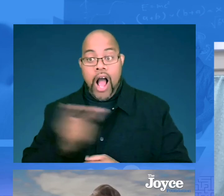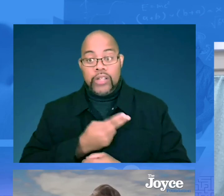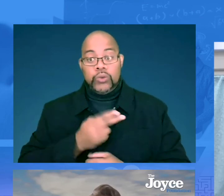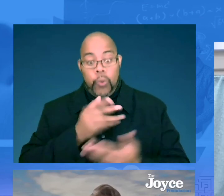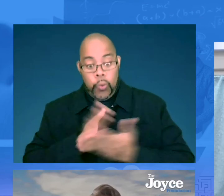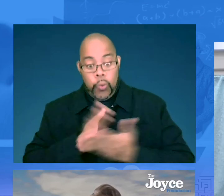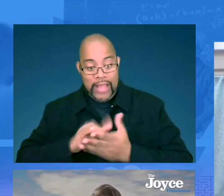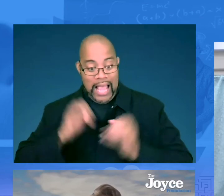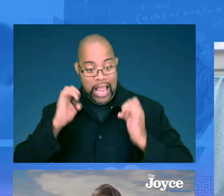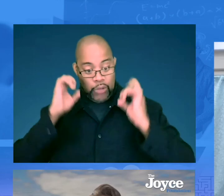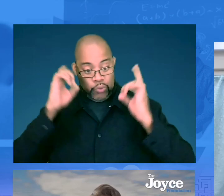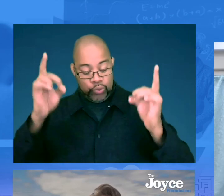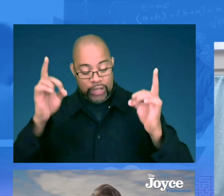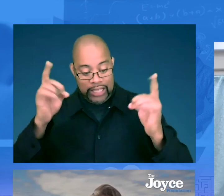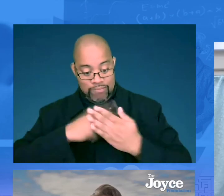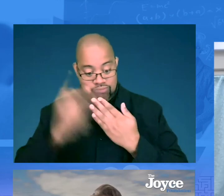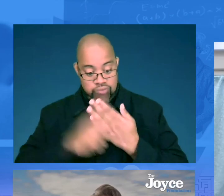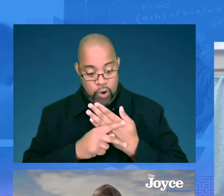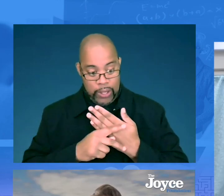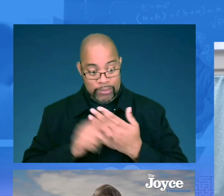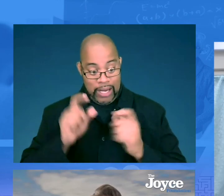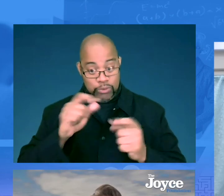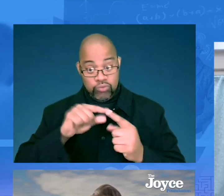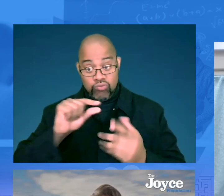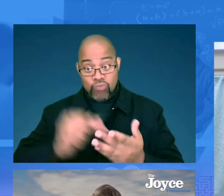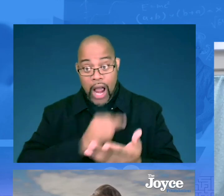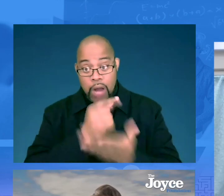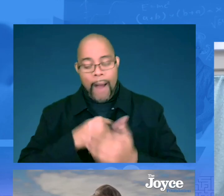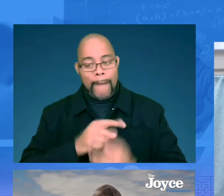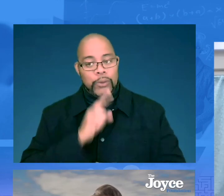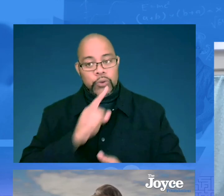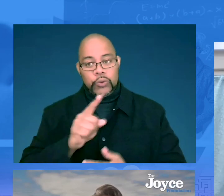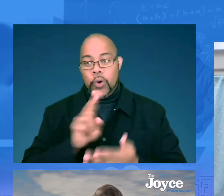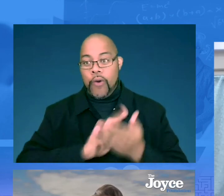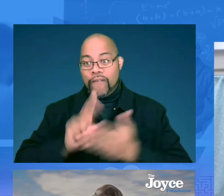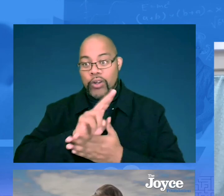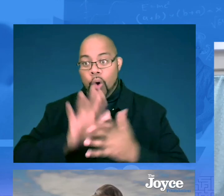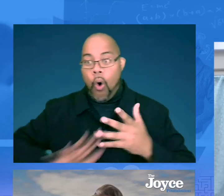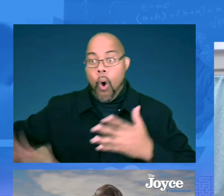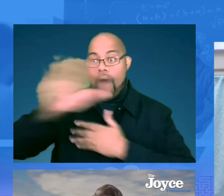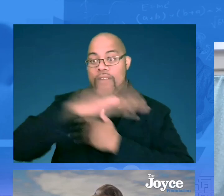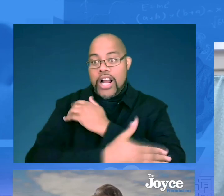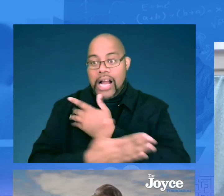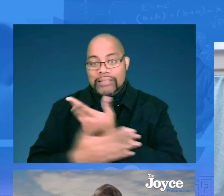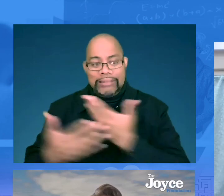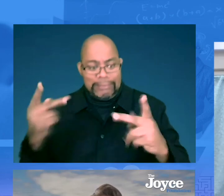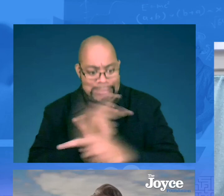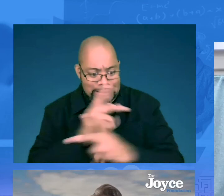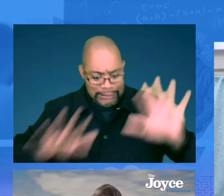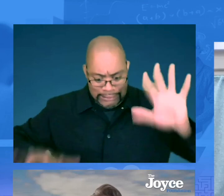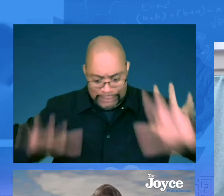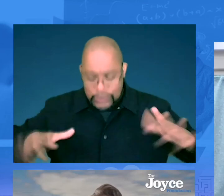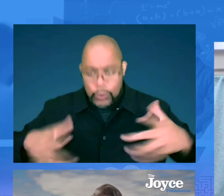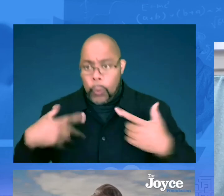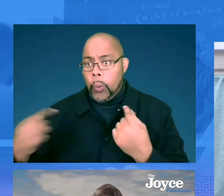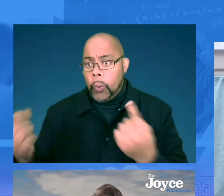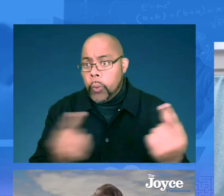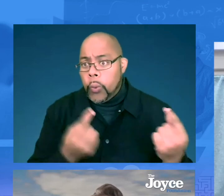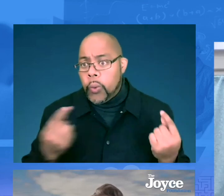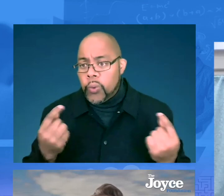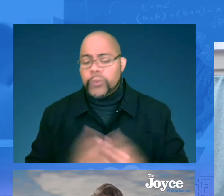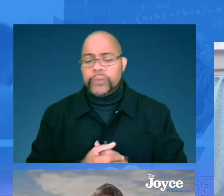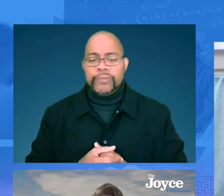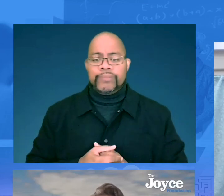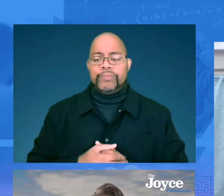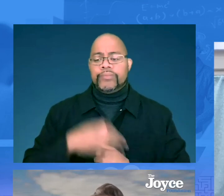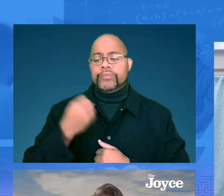get, you know, all of us who were going through this education program to graduate, I'm sure universities across the country were scrambling